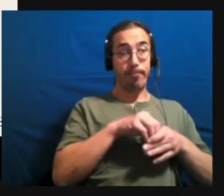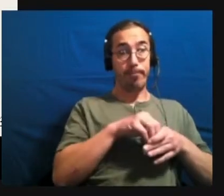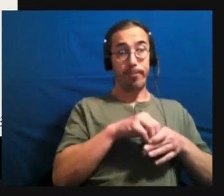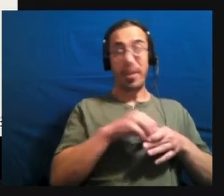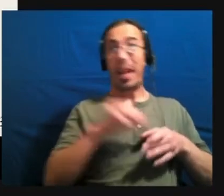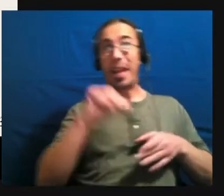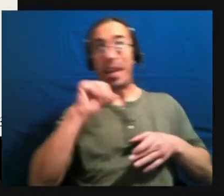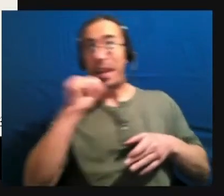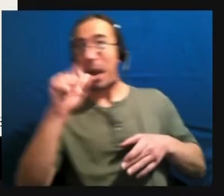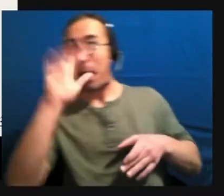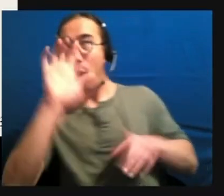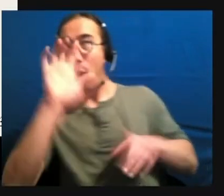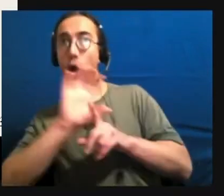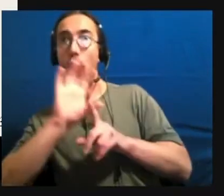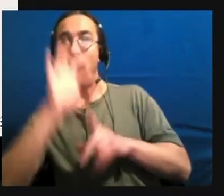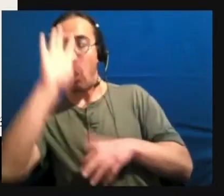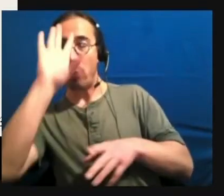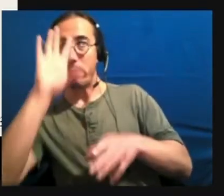And those are hard.